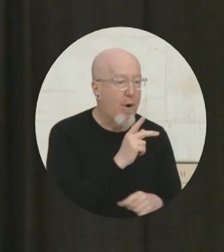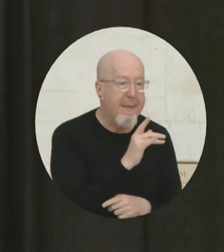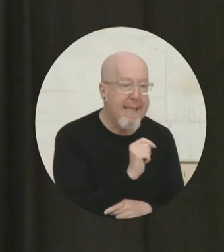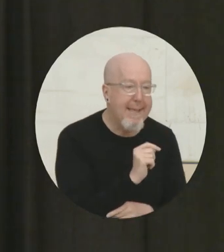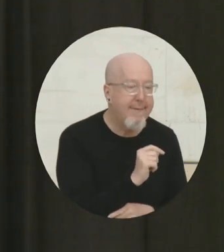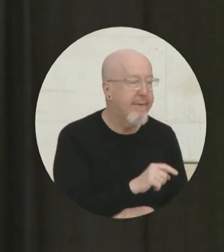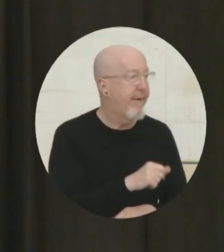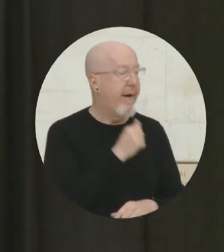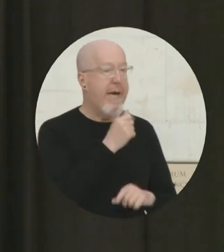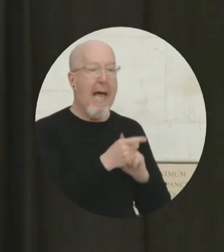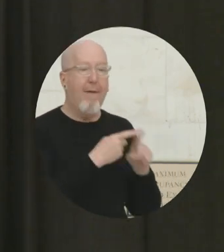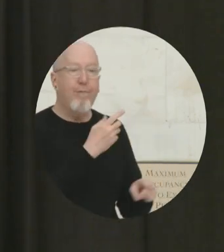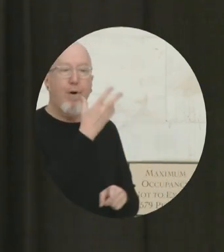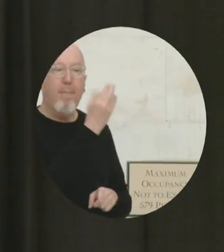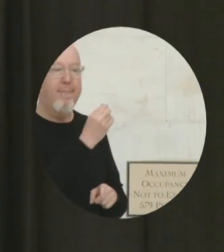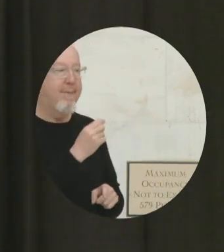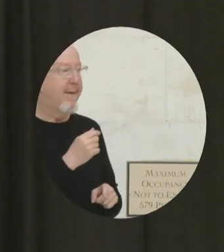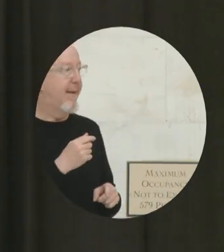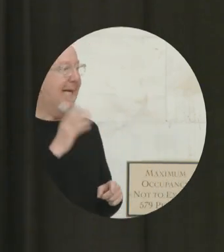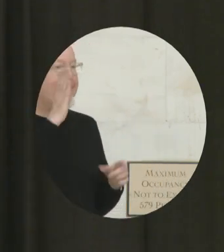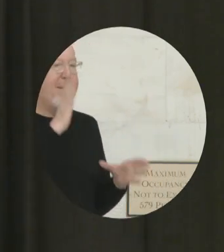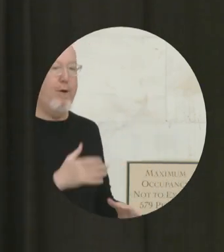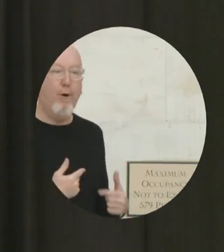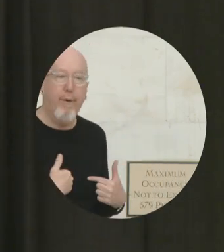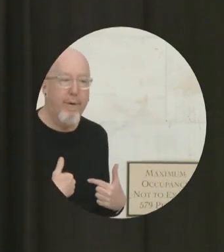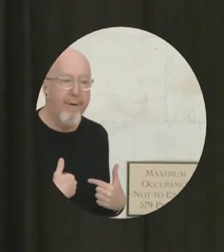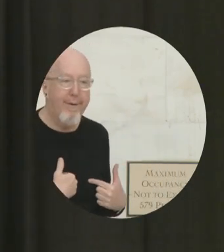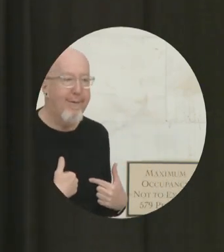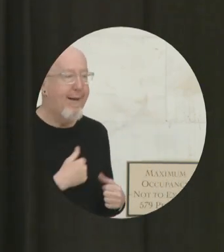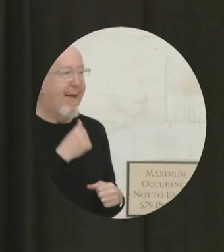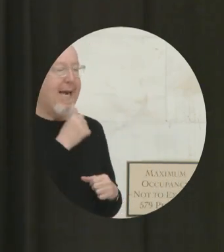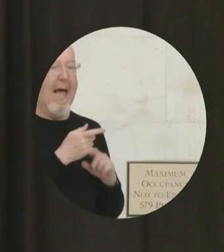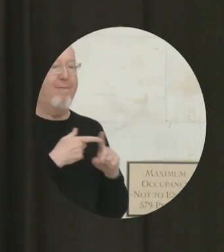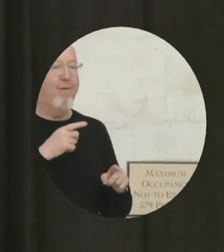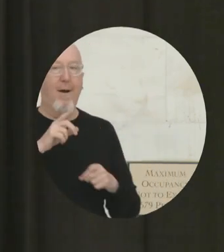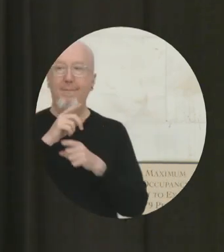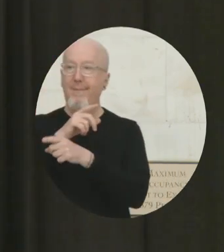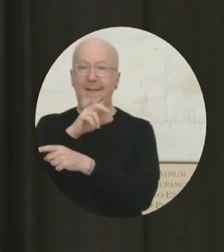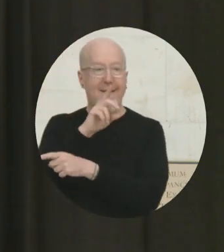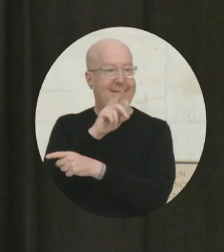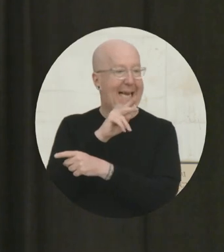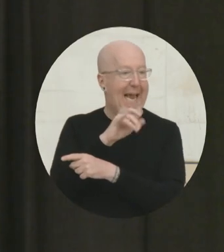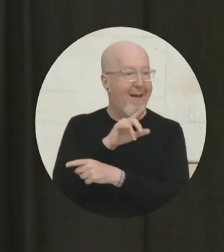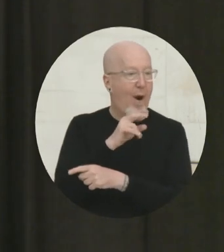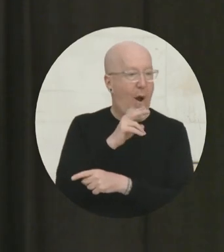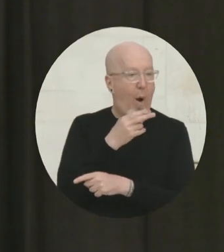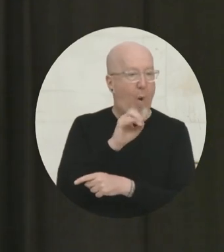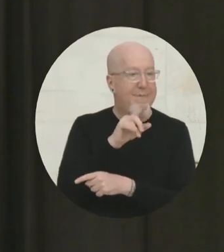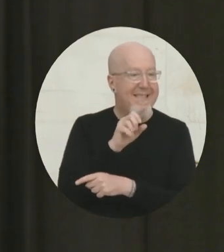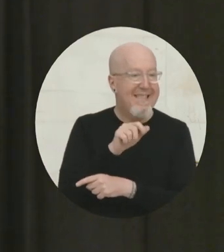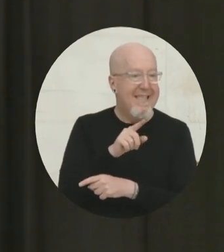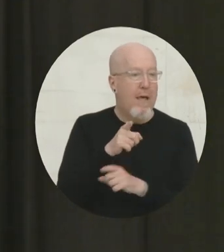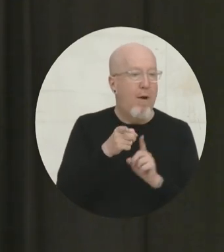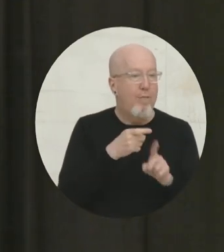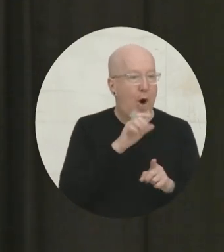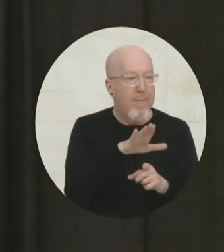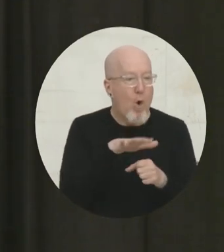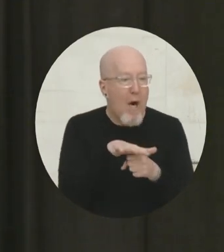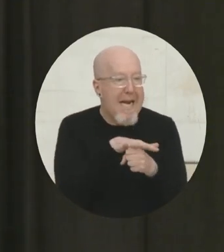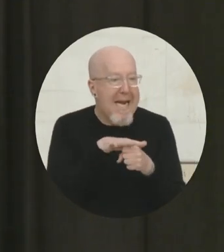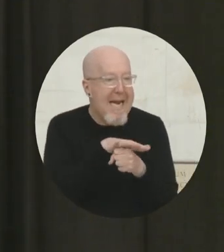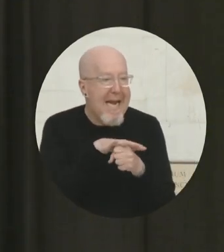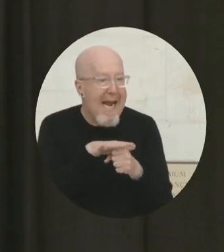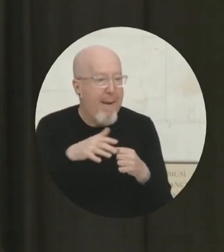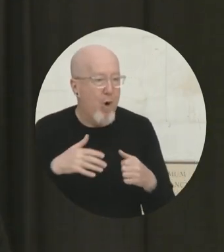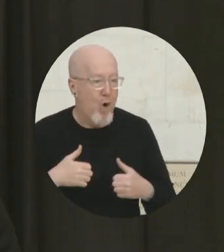It's not going to come from an outside speaker like me. It won't come from someone like Dan Holmes. It'll come from you and your communities and your neighbors. Whom